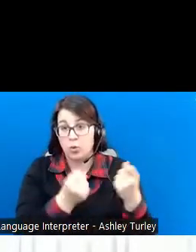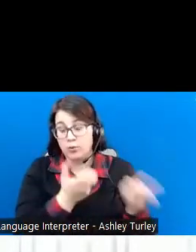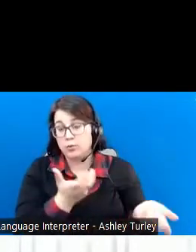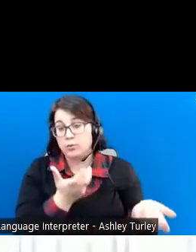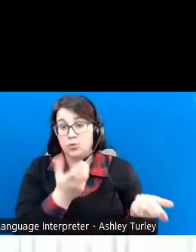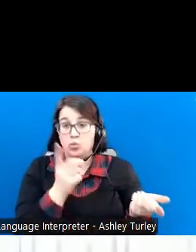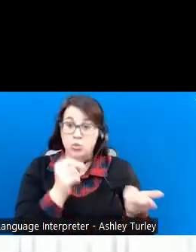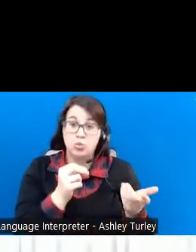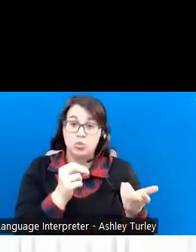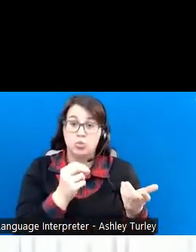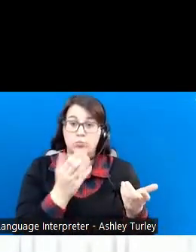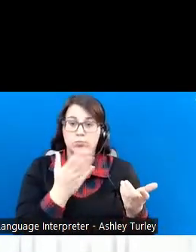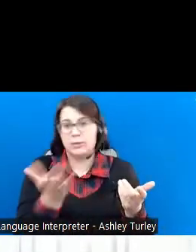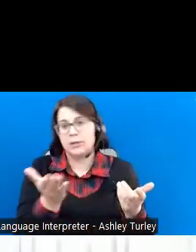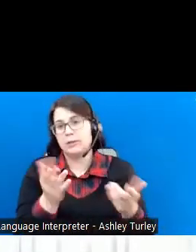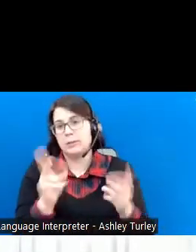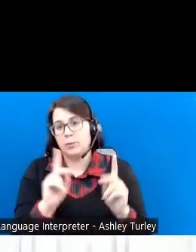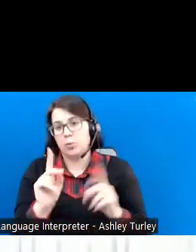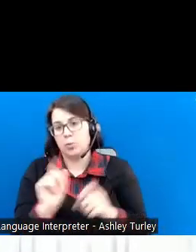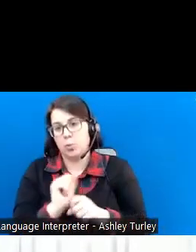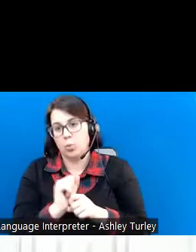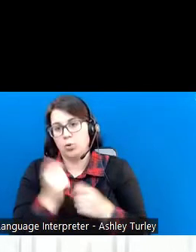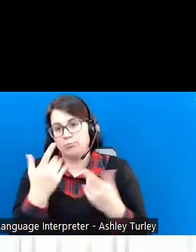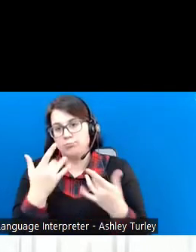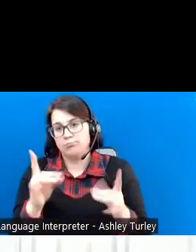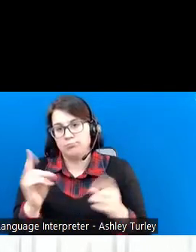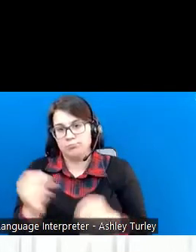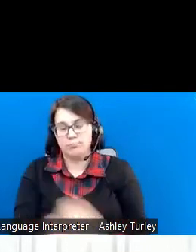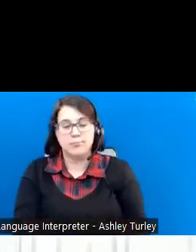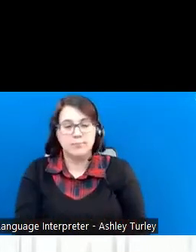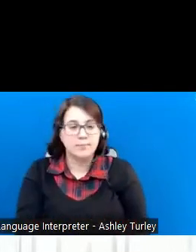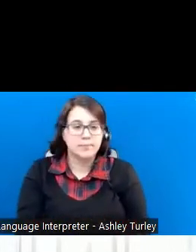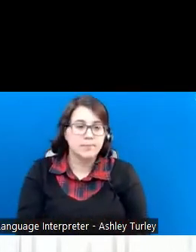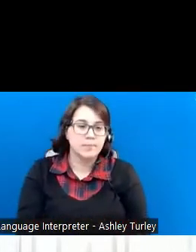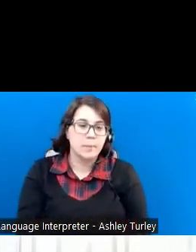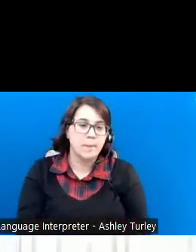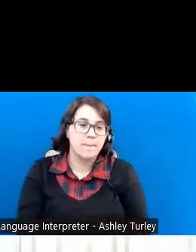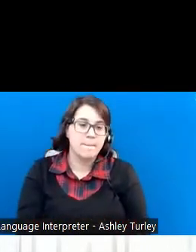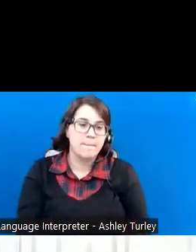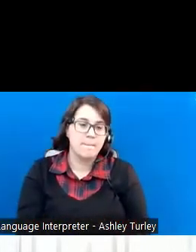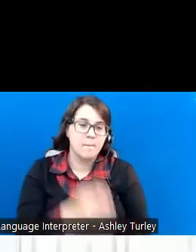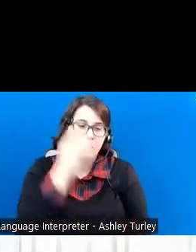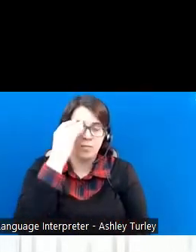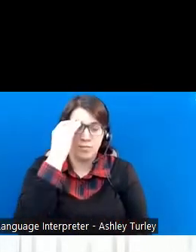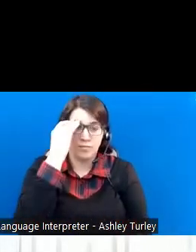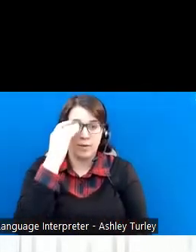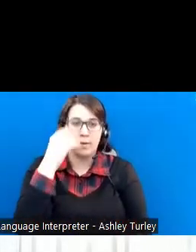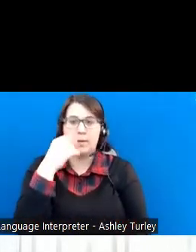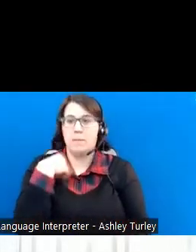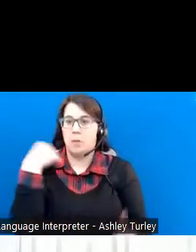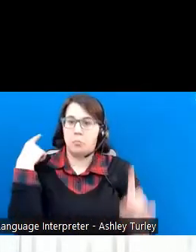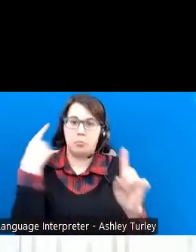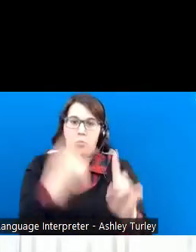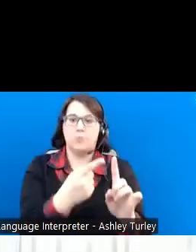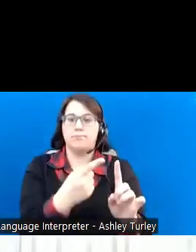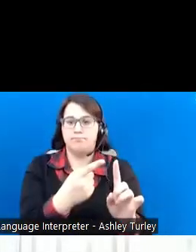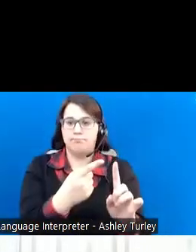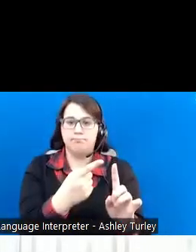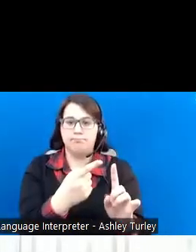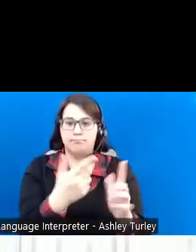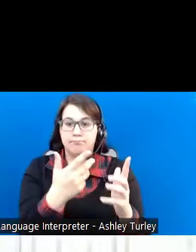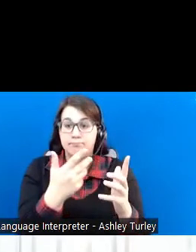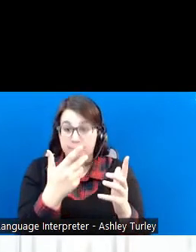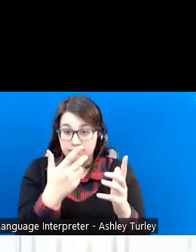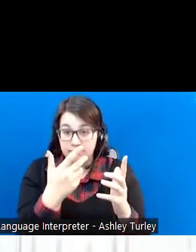people who work do. So next slide, please. All right, so my takeaway message, work is